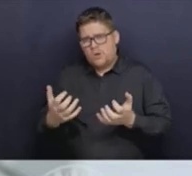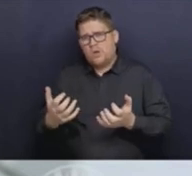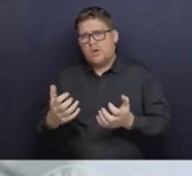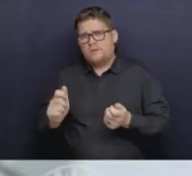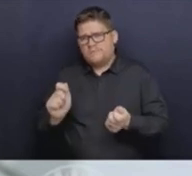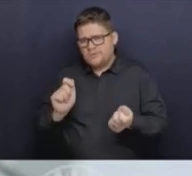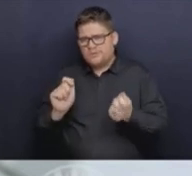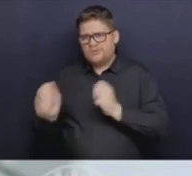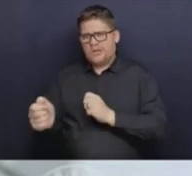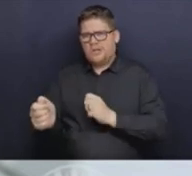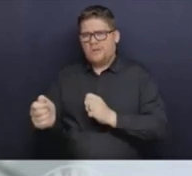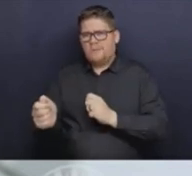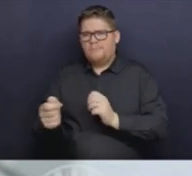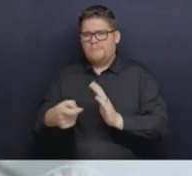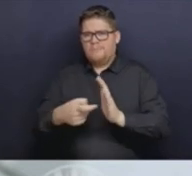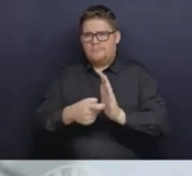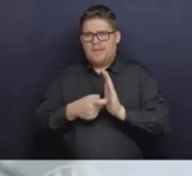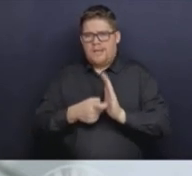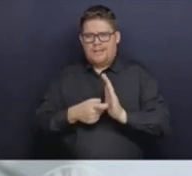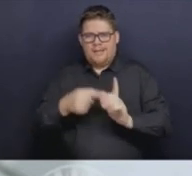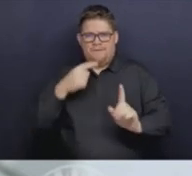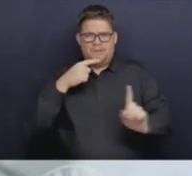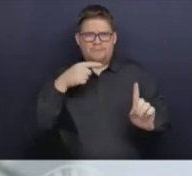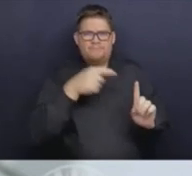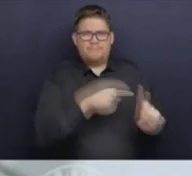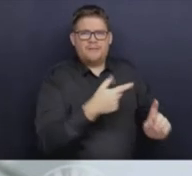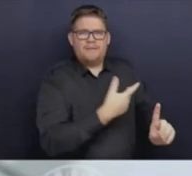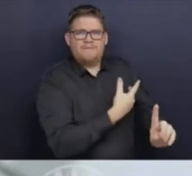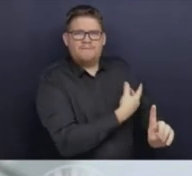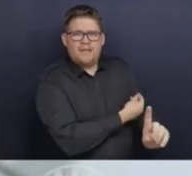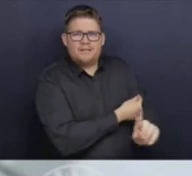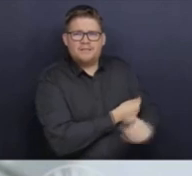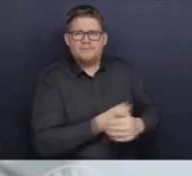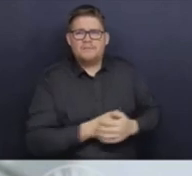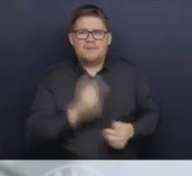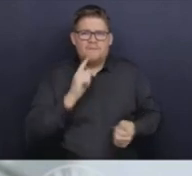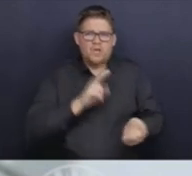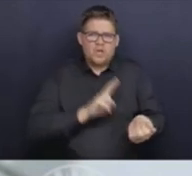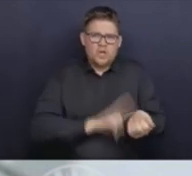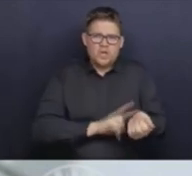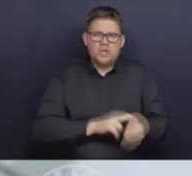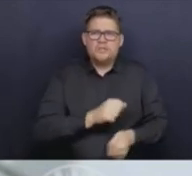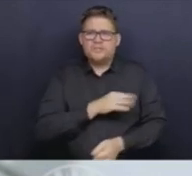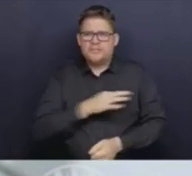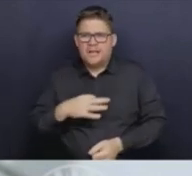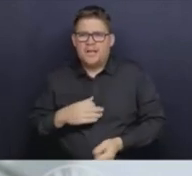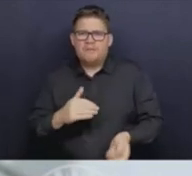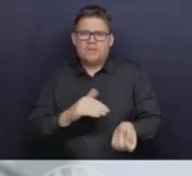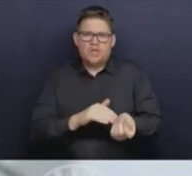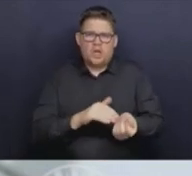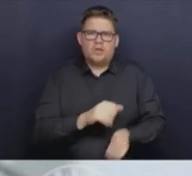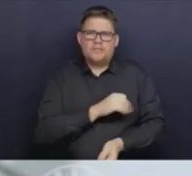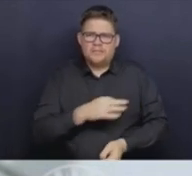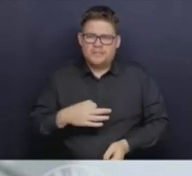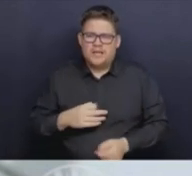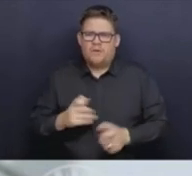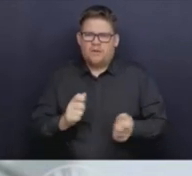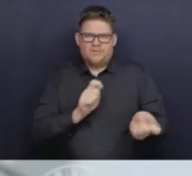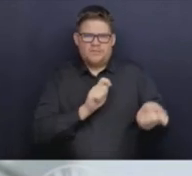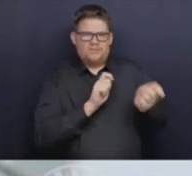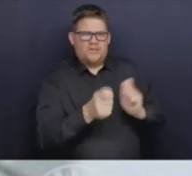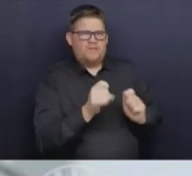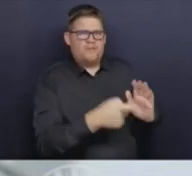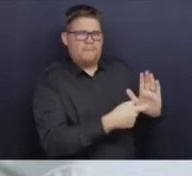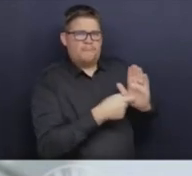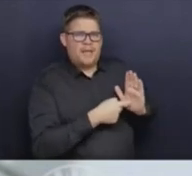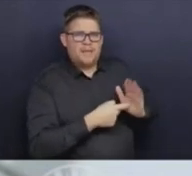healthcare workers in the hospital system. Is there any consideration that would be given to that? And to that point, is